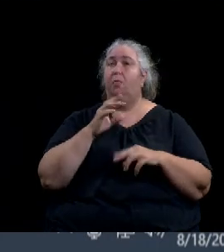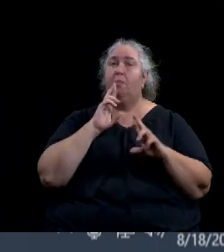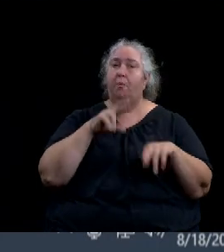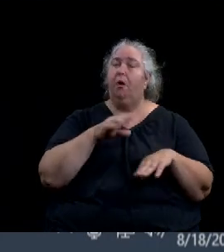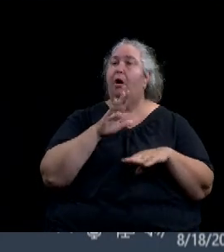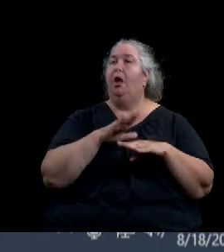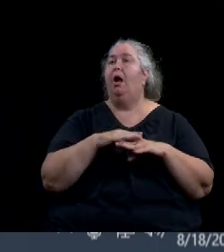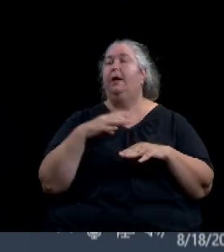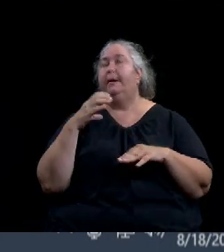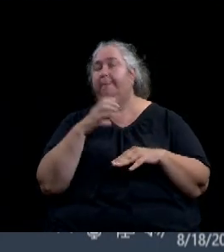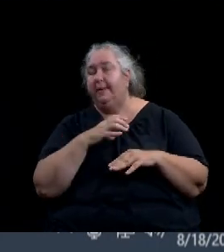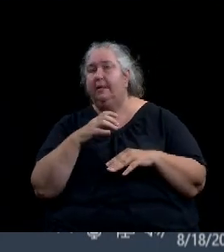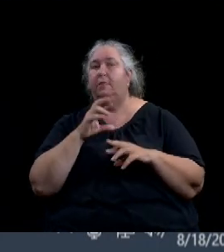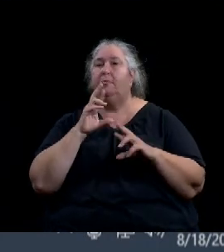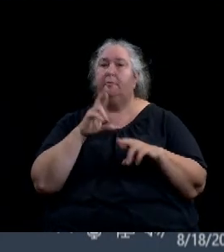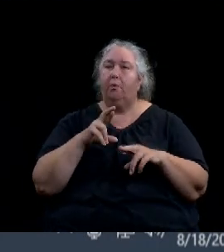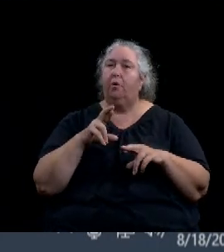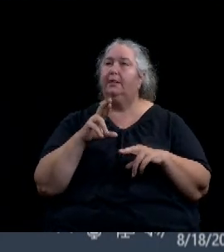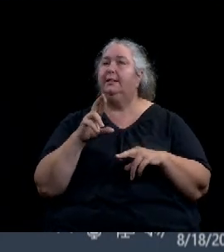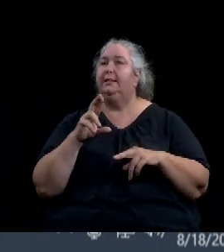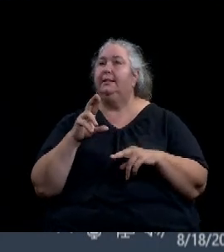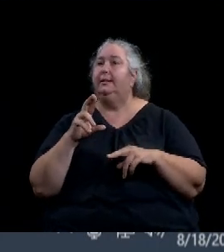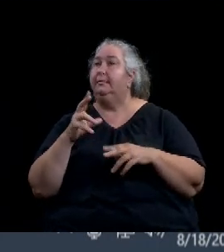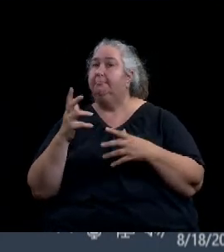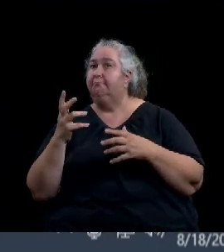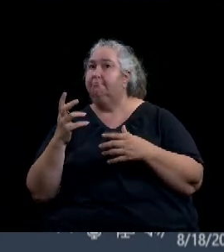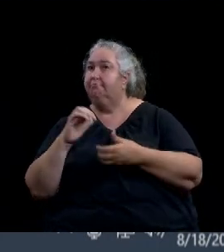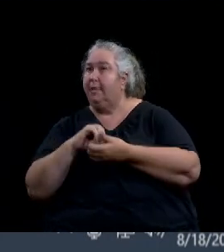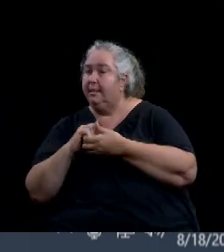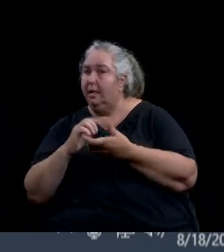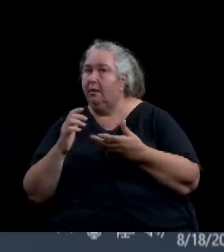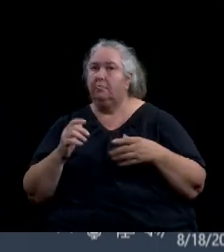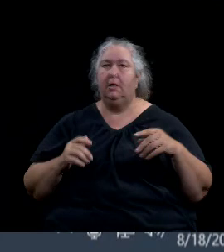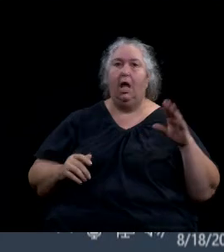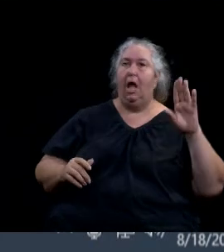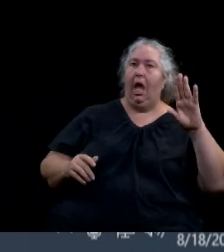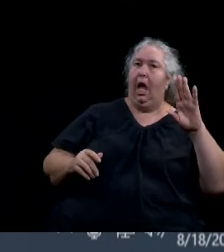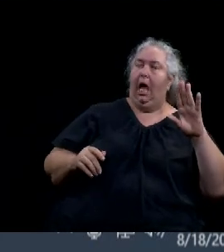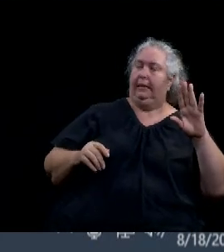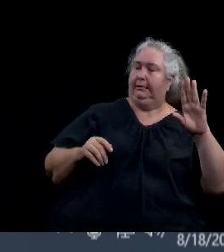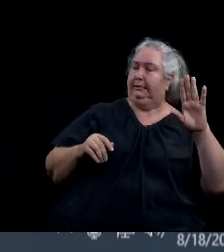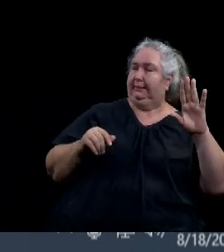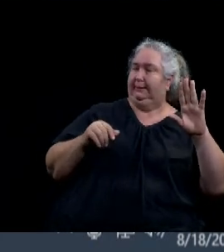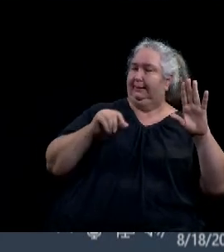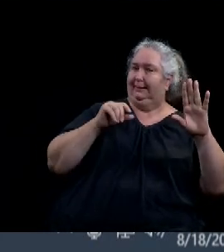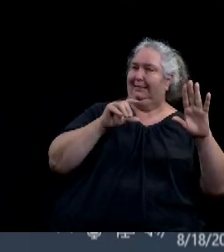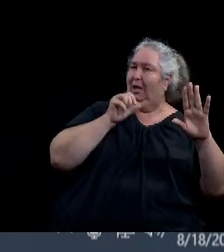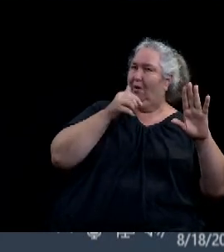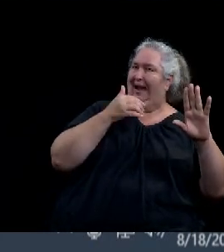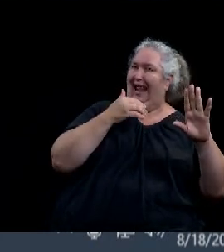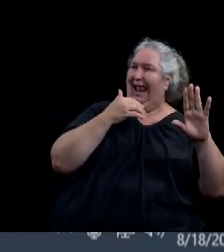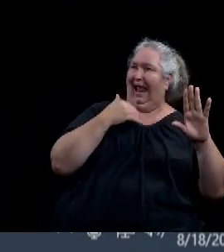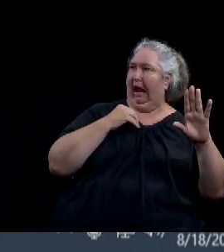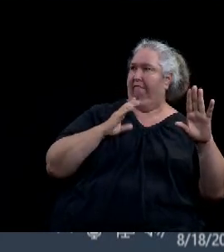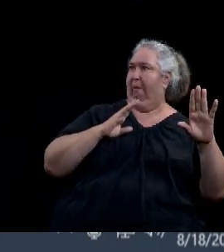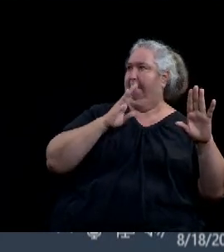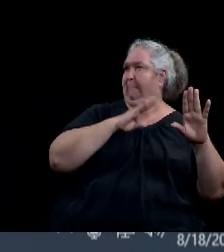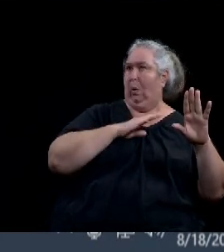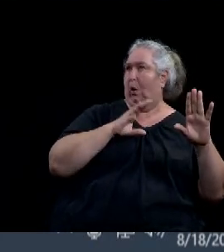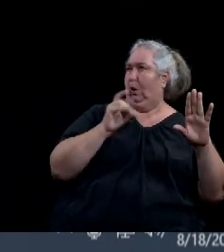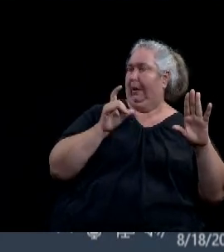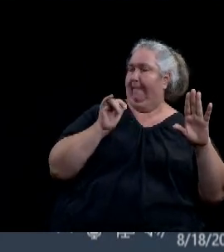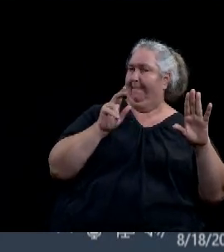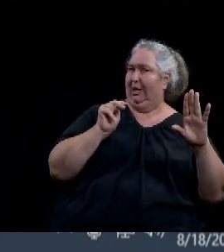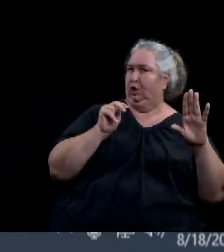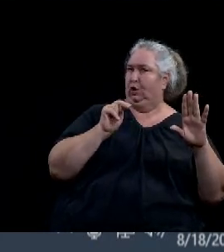Mayor Deaver, I don't have a committee board or commission report, but I do want to acknowledge a